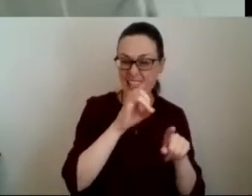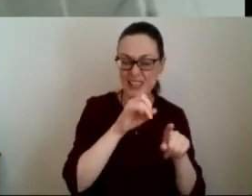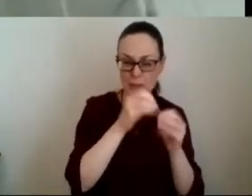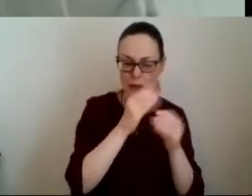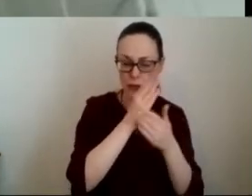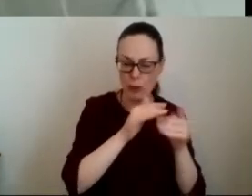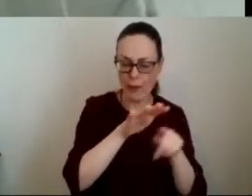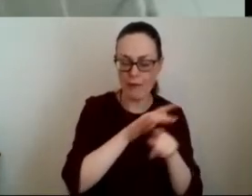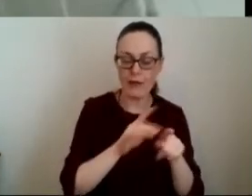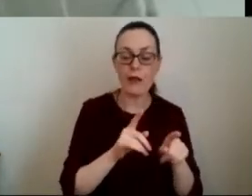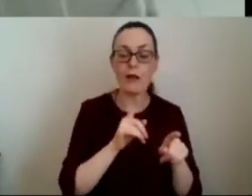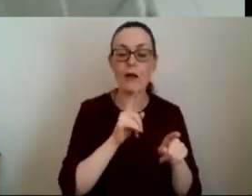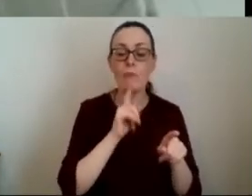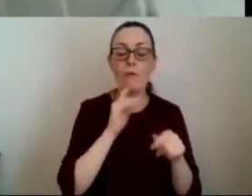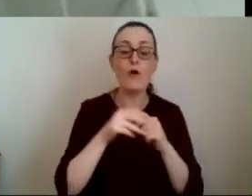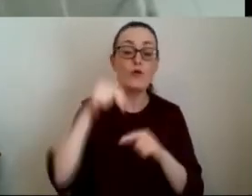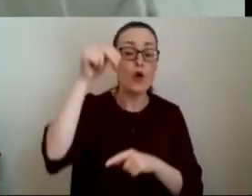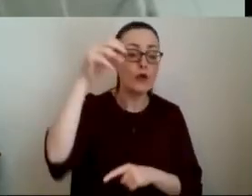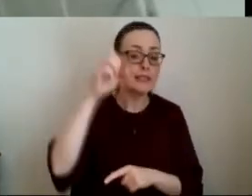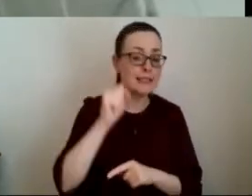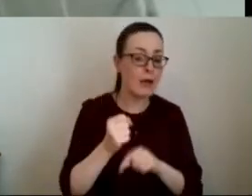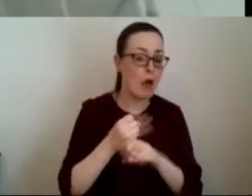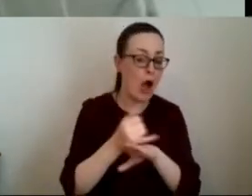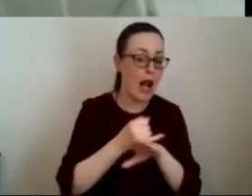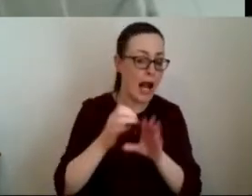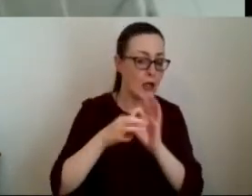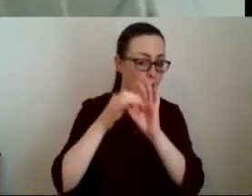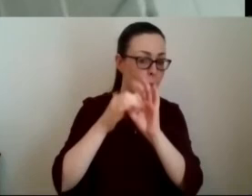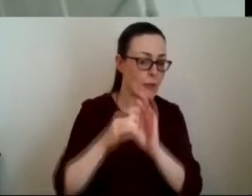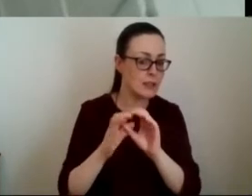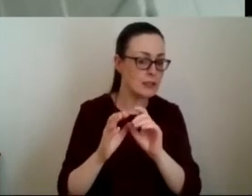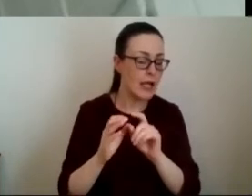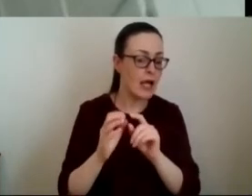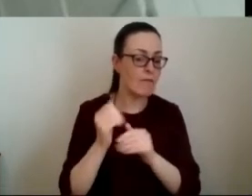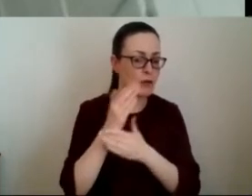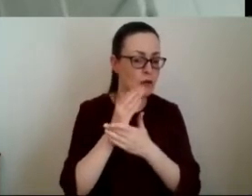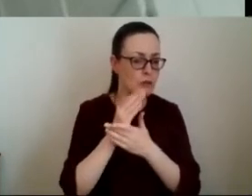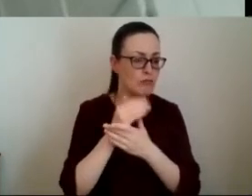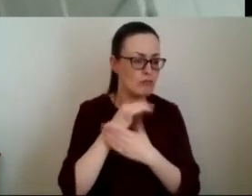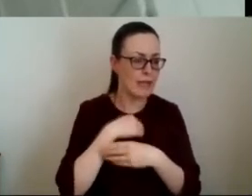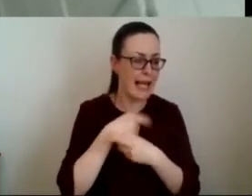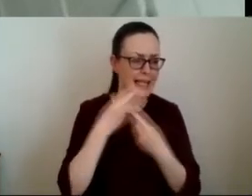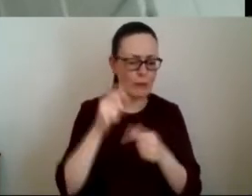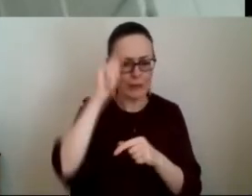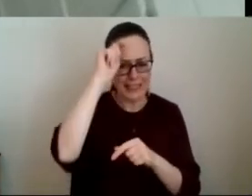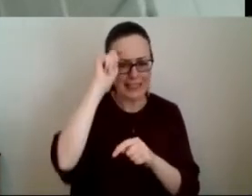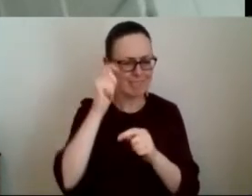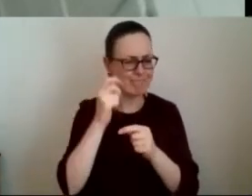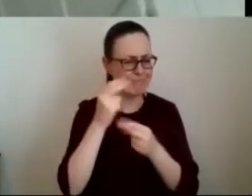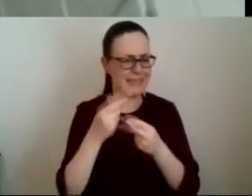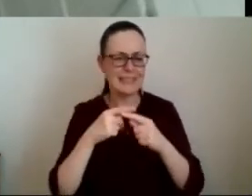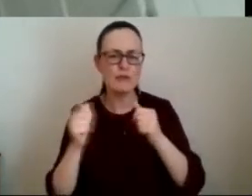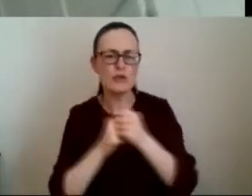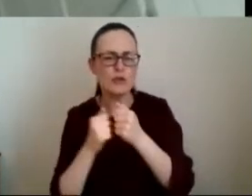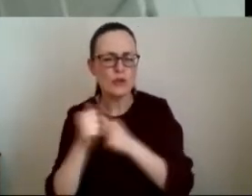think for uh north south like all island cooperation uh we need another format for that or another way of doing